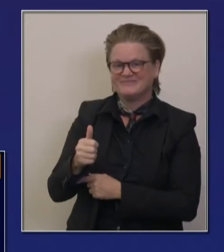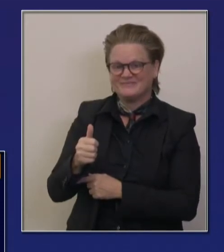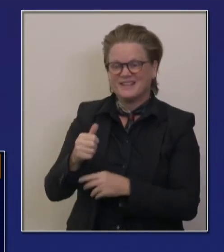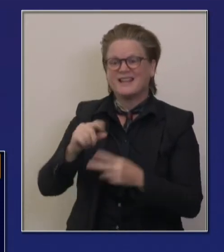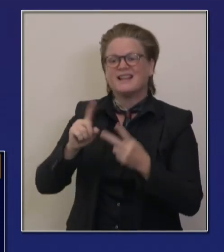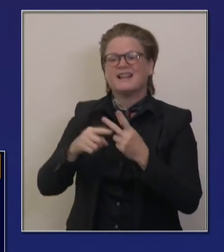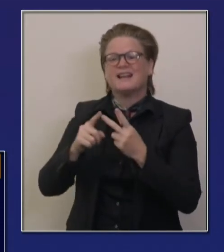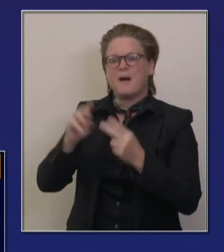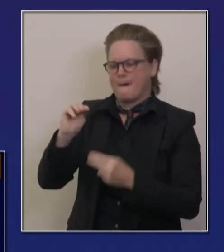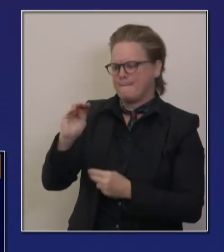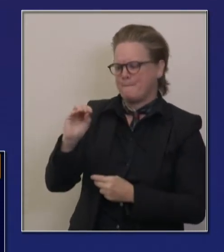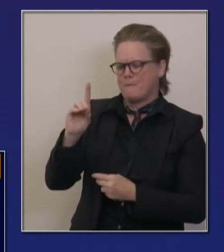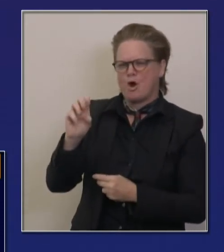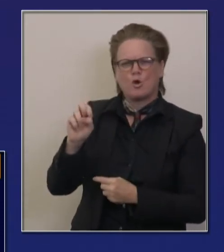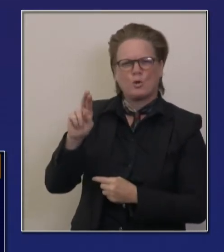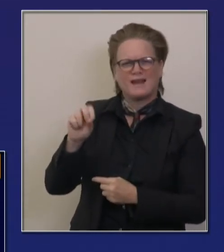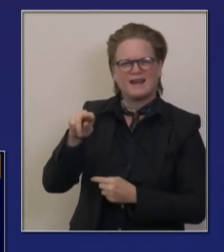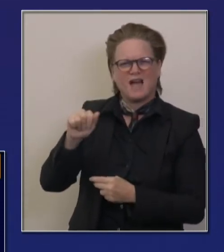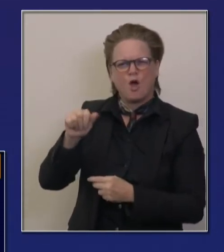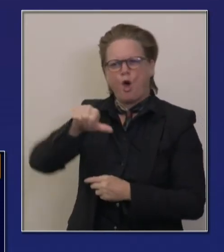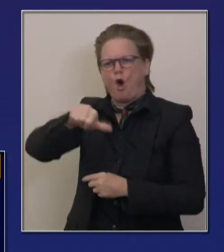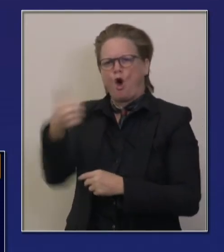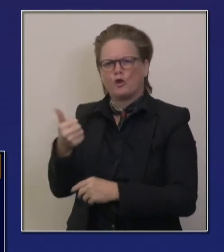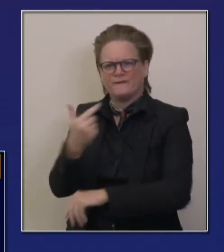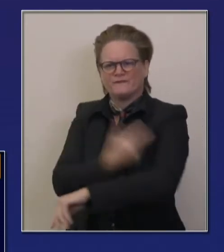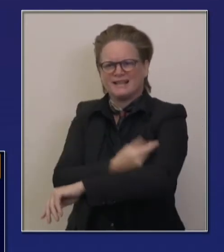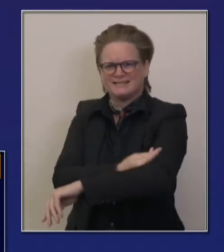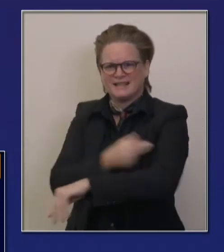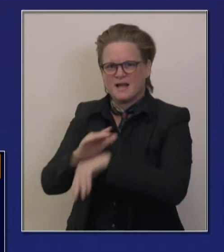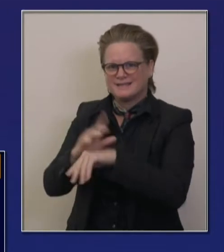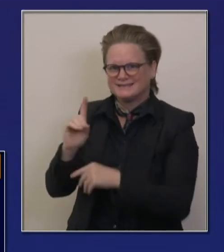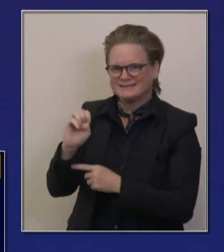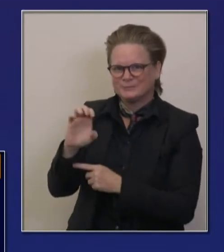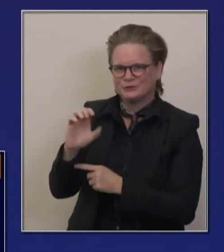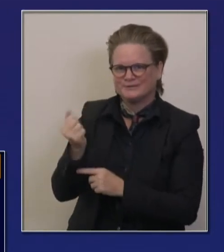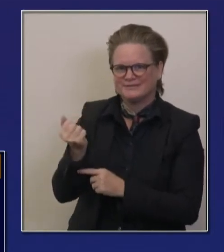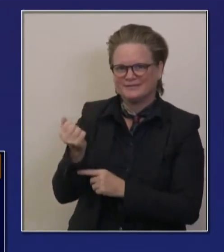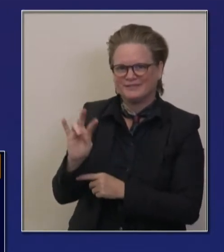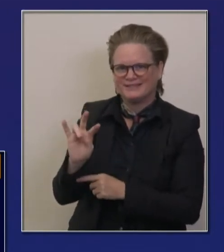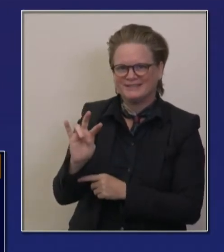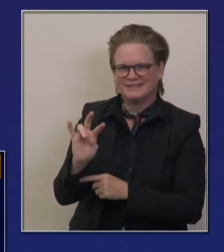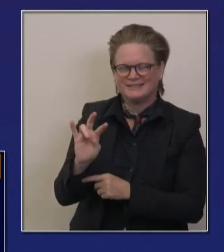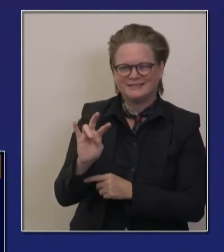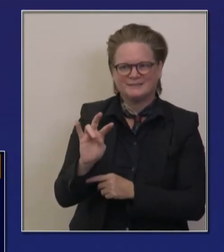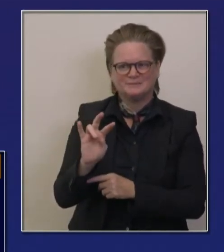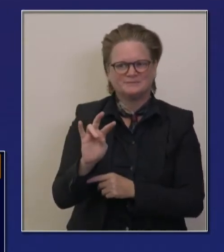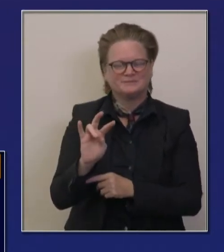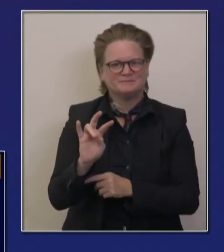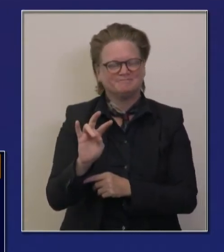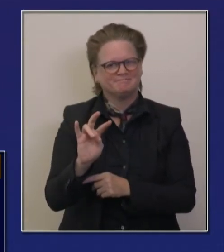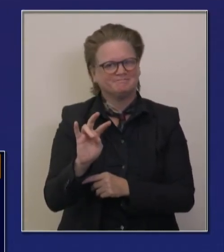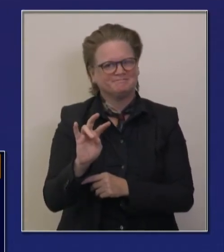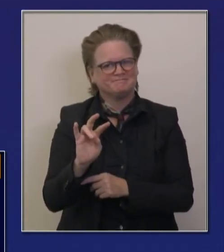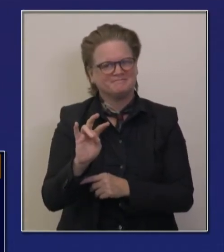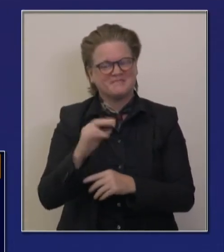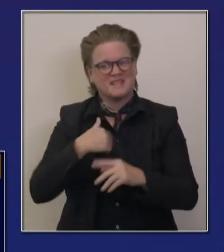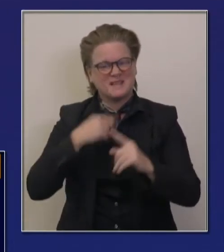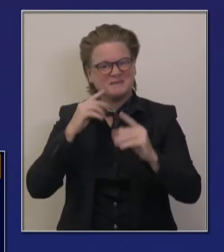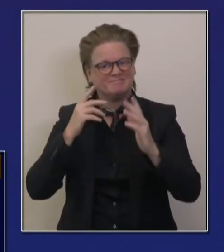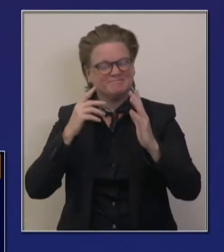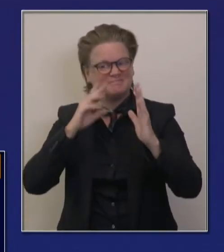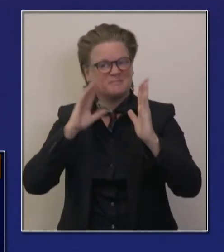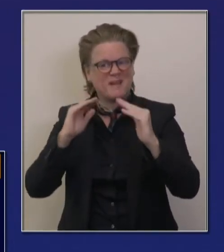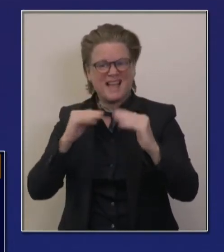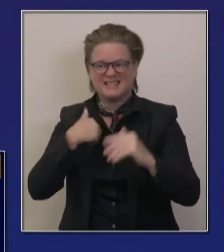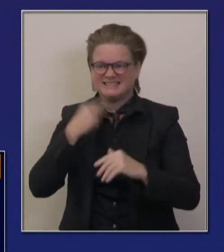into December now, first week of December, and you're going to start, I expect, and I really believe this, you're to start getting good news and numbers